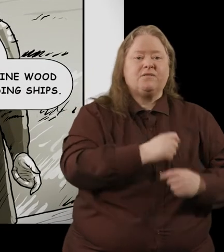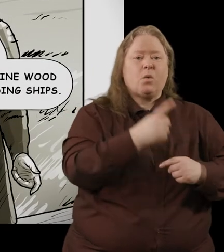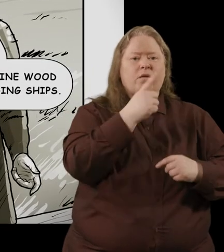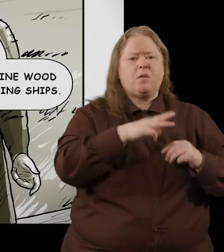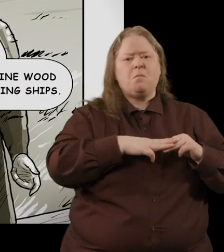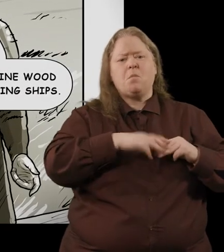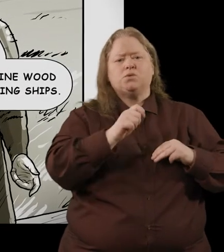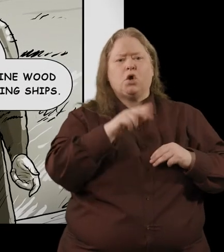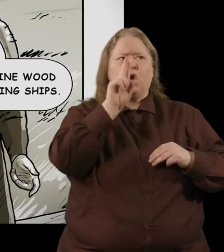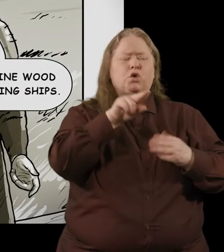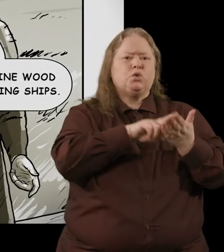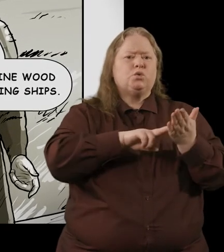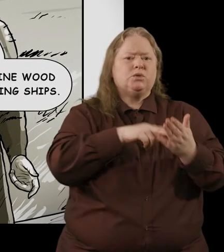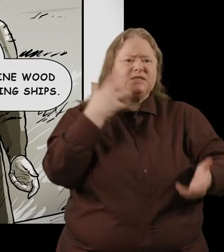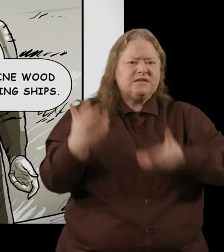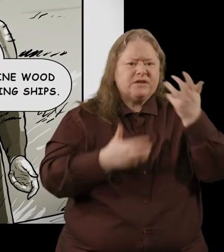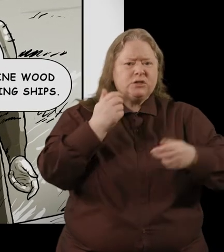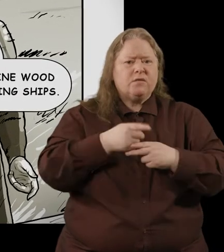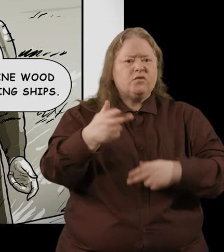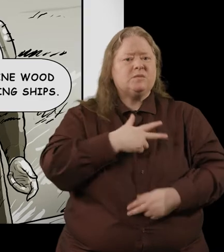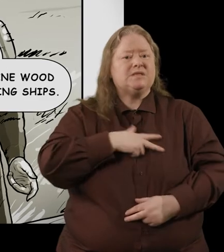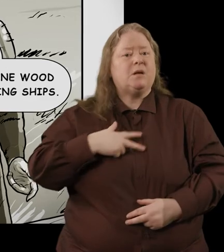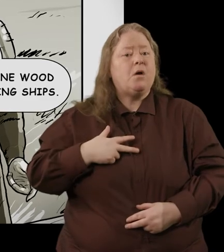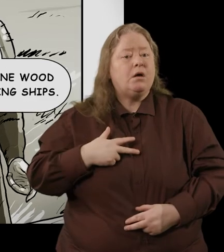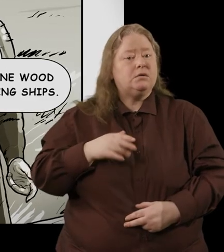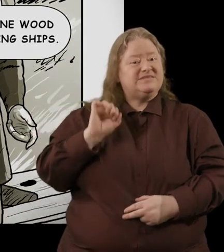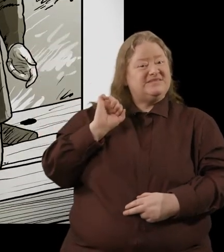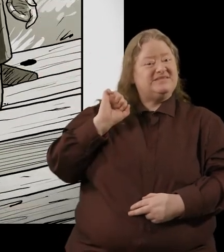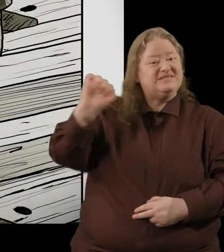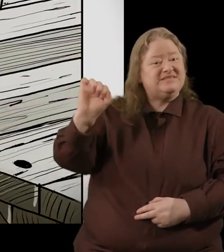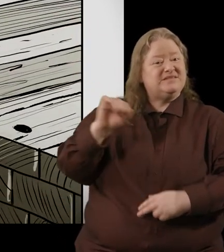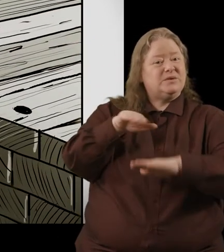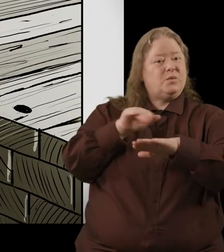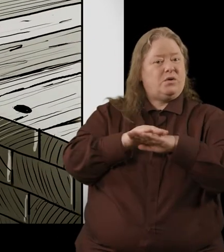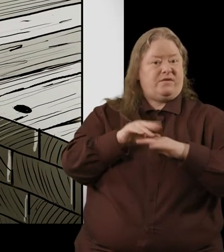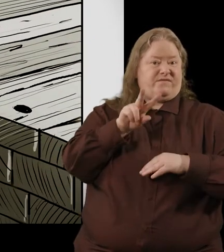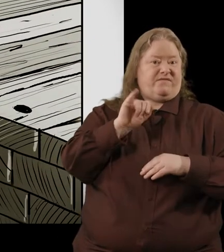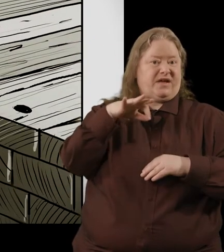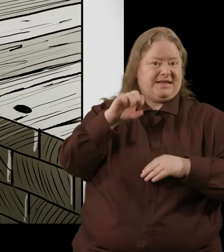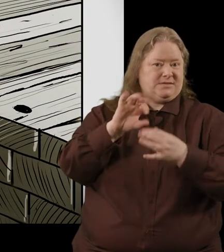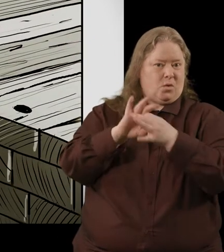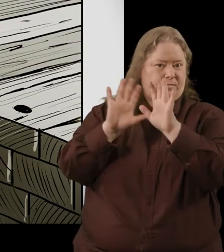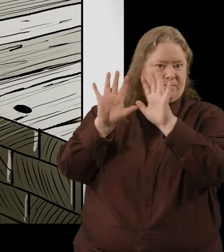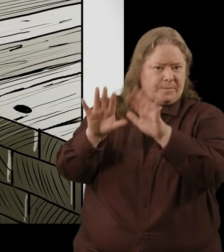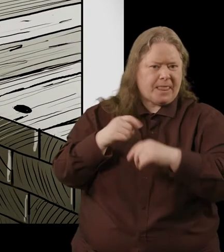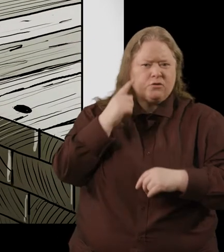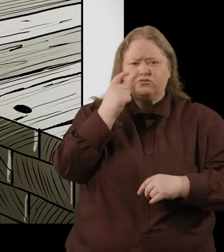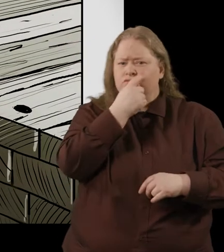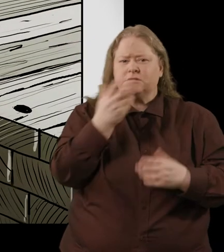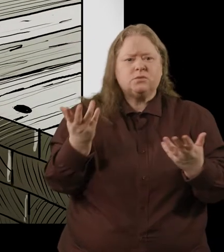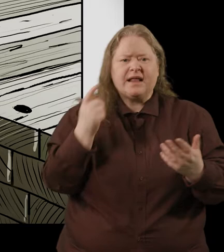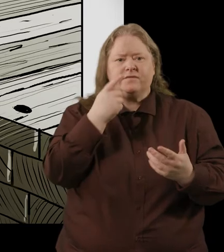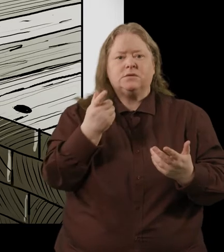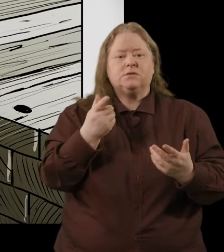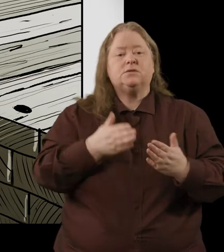examples of this that comes from denmark the home of the vikings and the reason we have this evidence is it ships